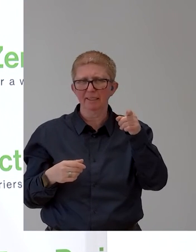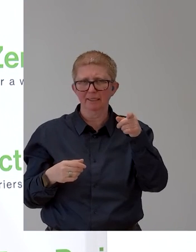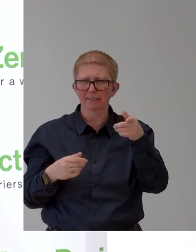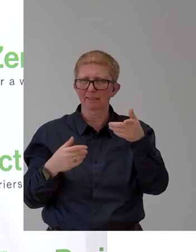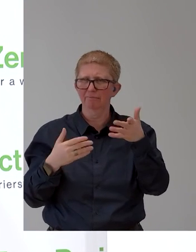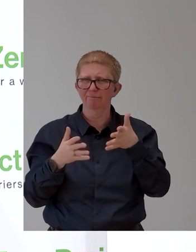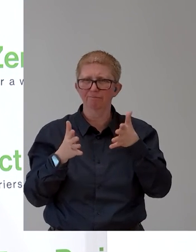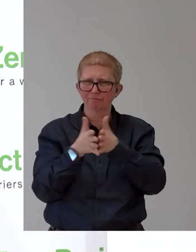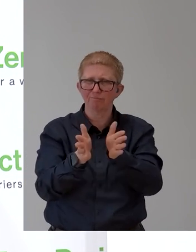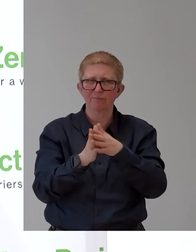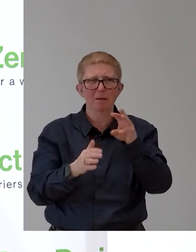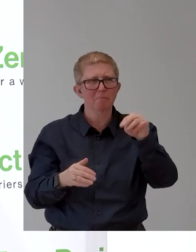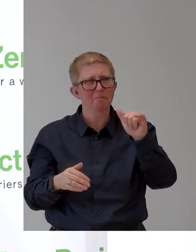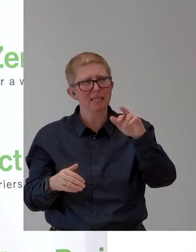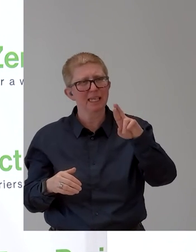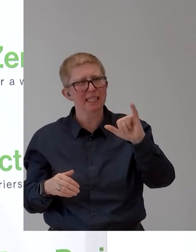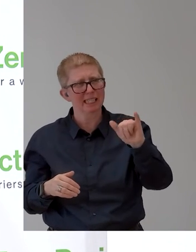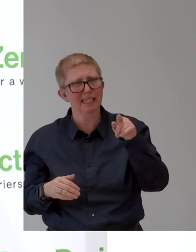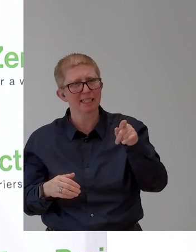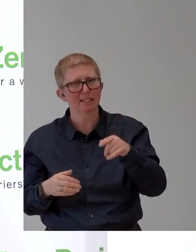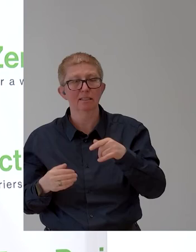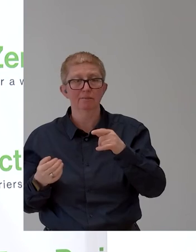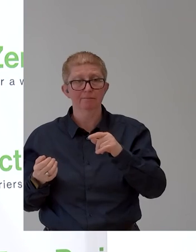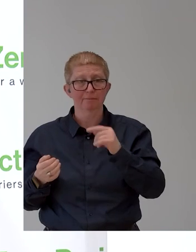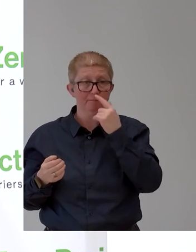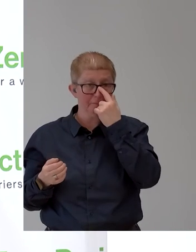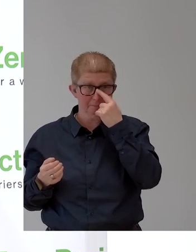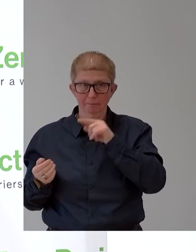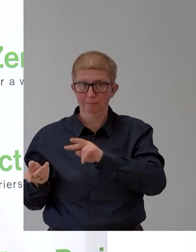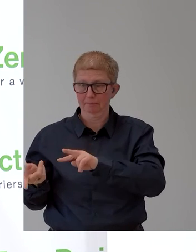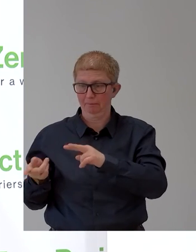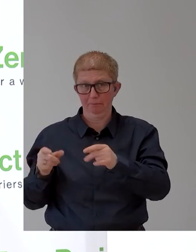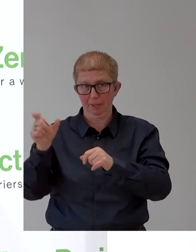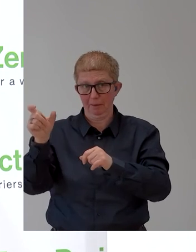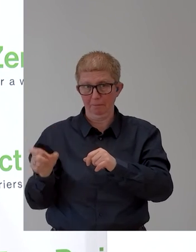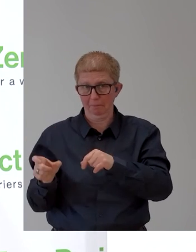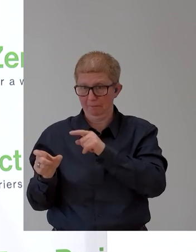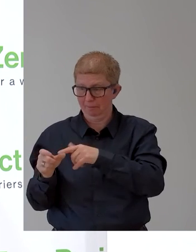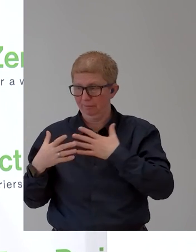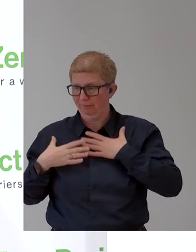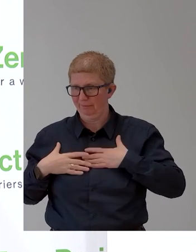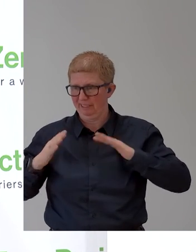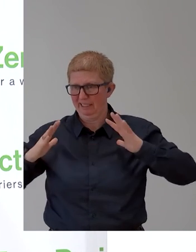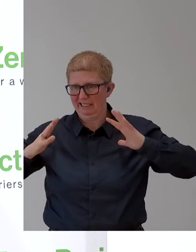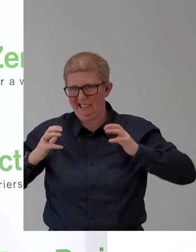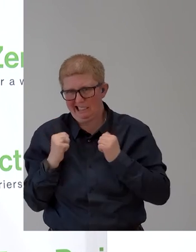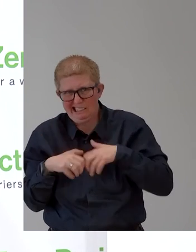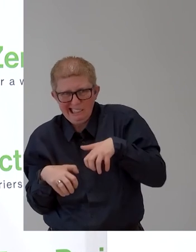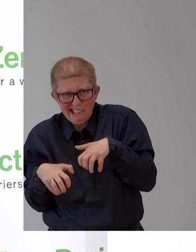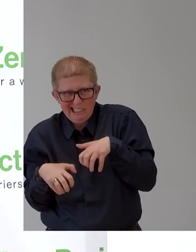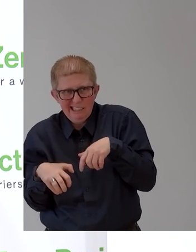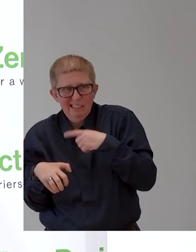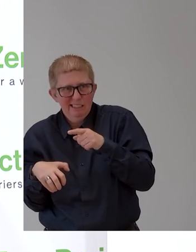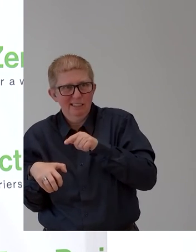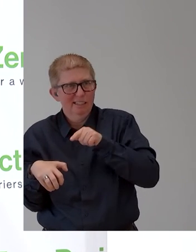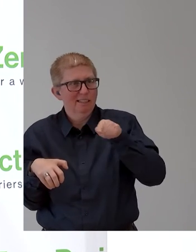translates the limitation of people into a whole world of new possibilities. And I